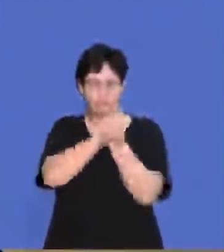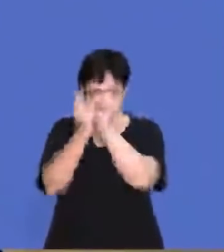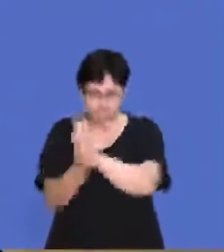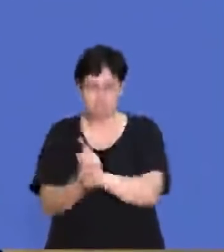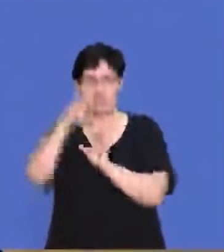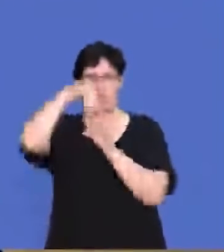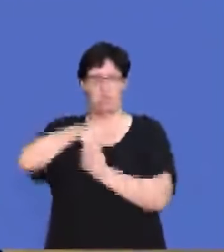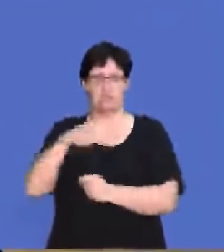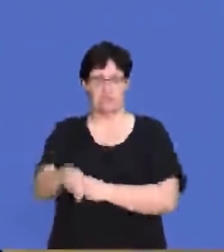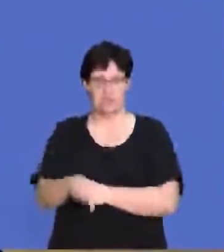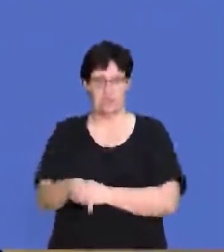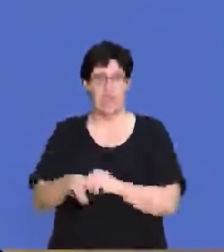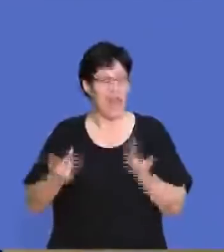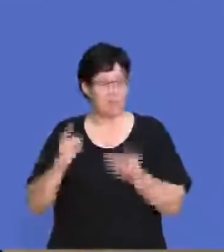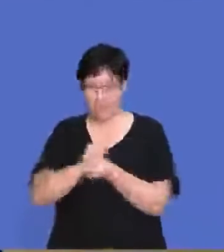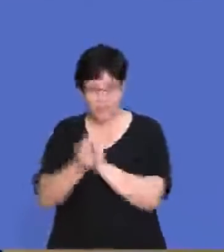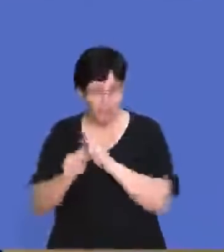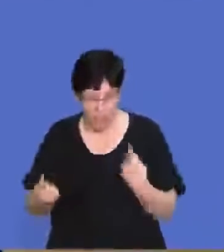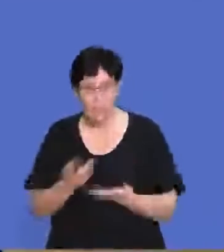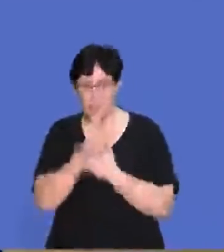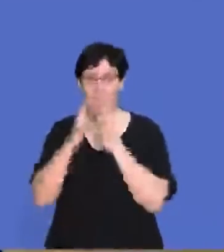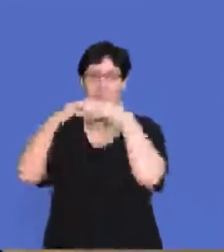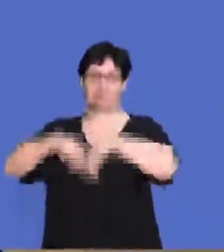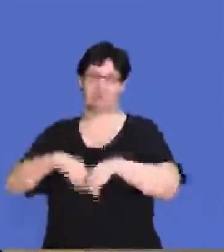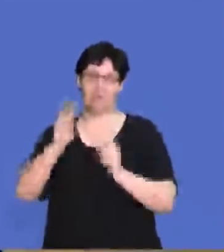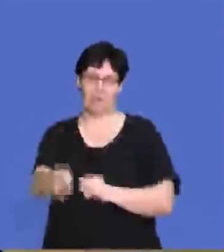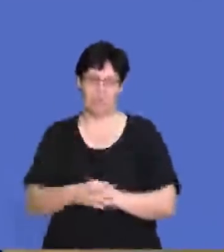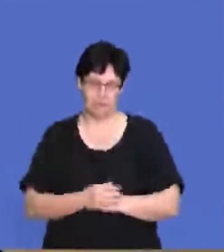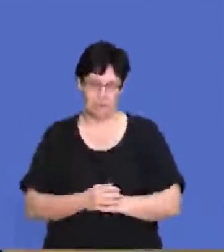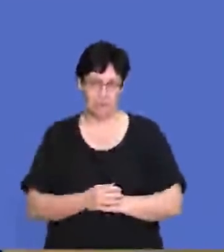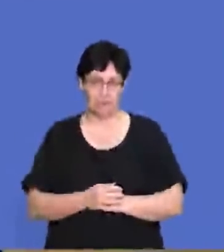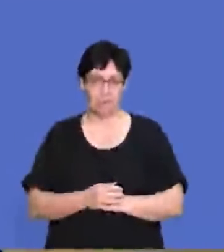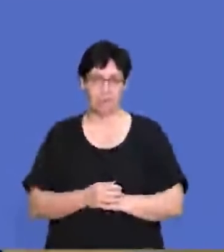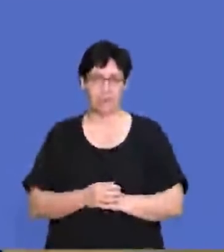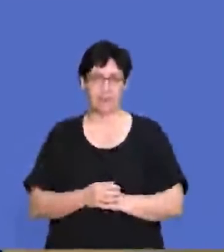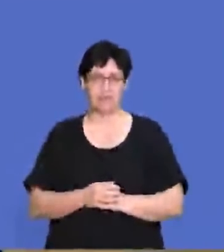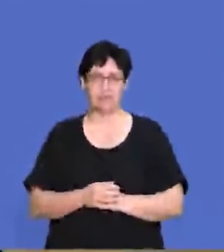adapt to that. Otherwise, our businesses will be going by the wayside.